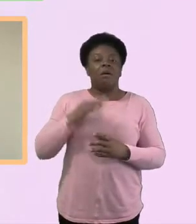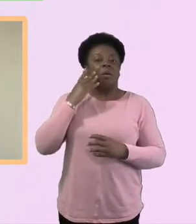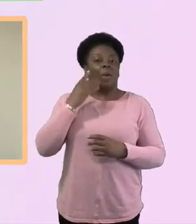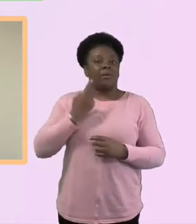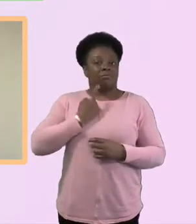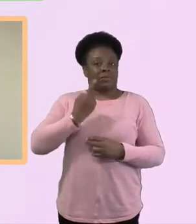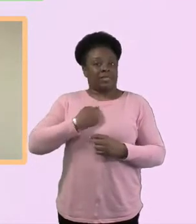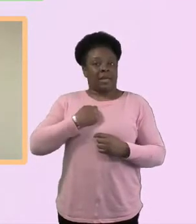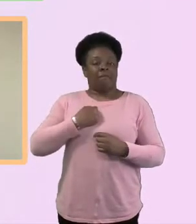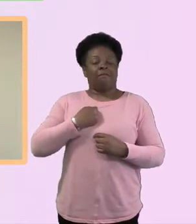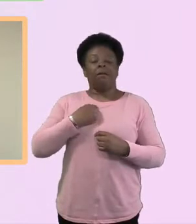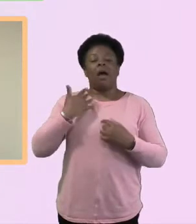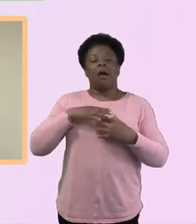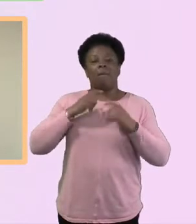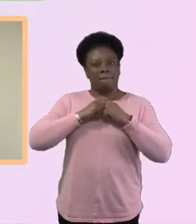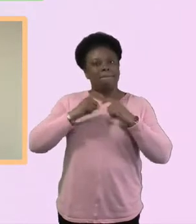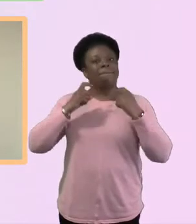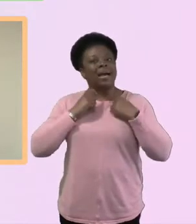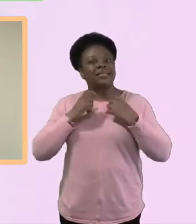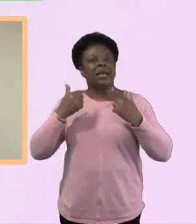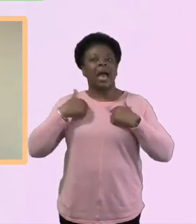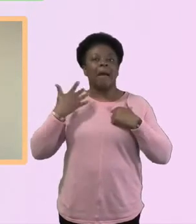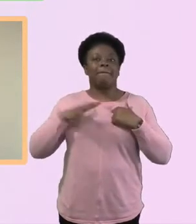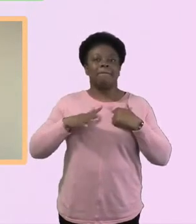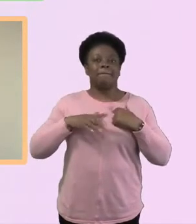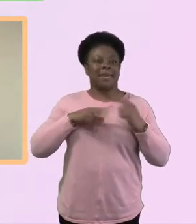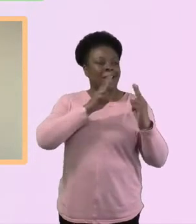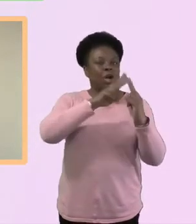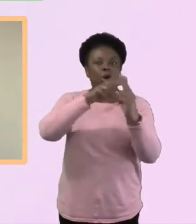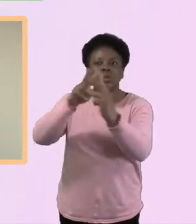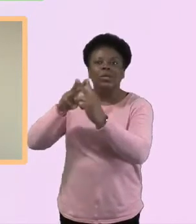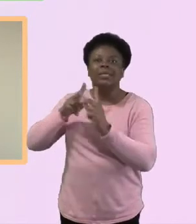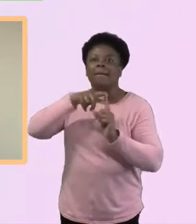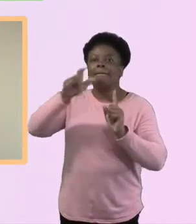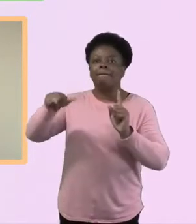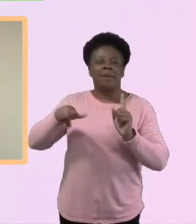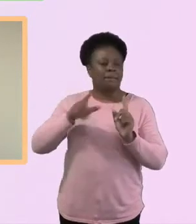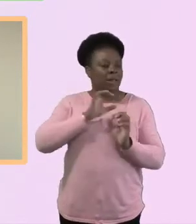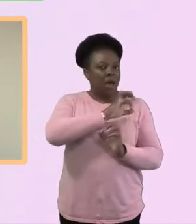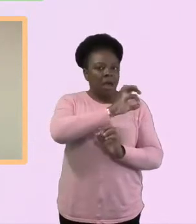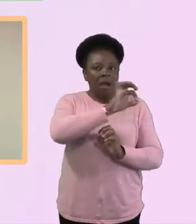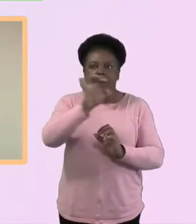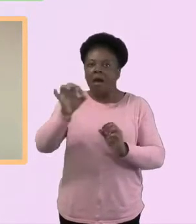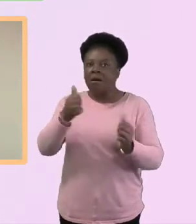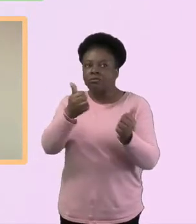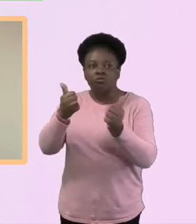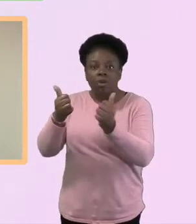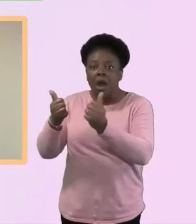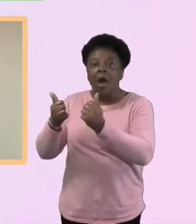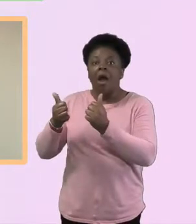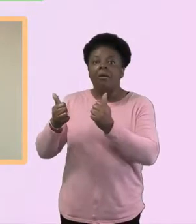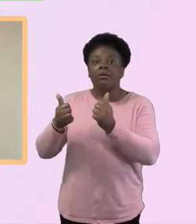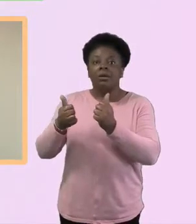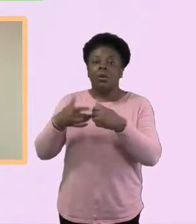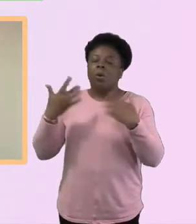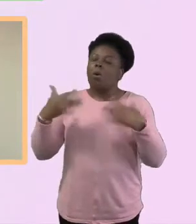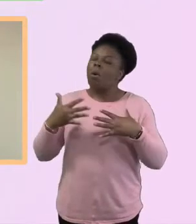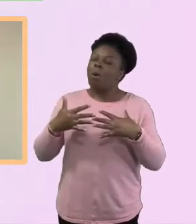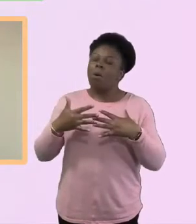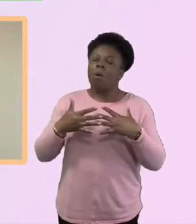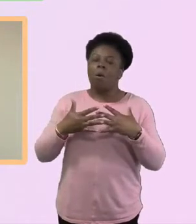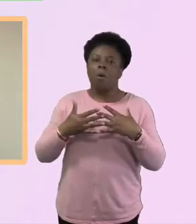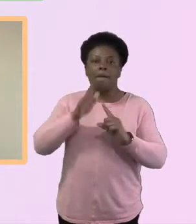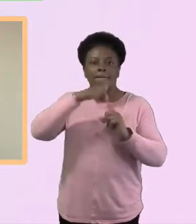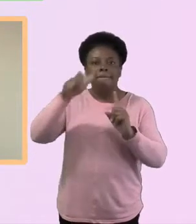people, one of the blessings out of a tough situation was a deeper sense of one-on-one sharing, that